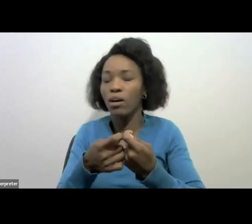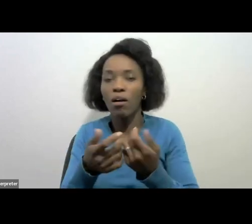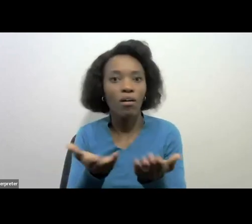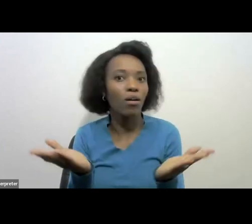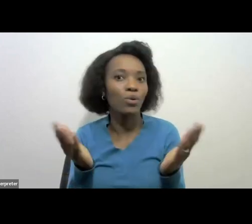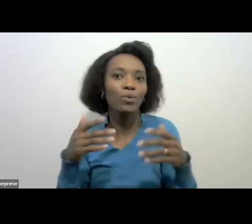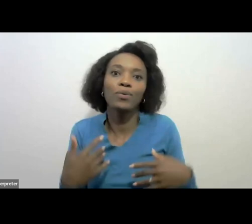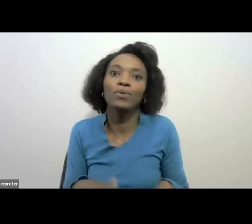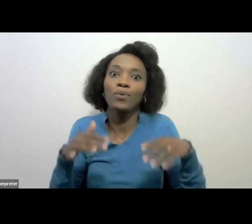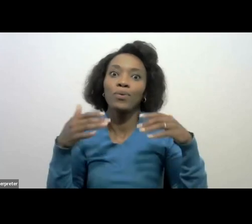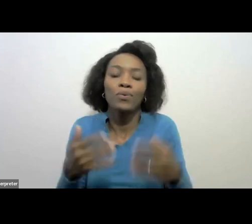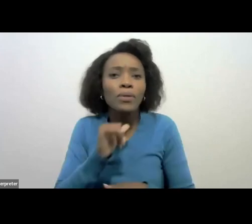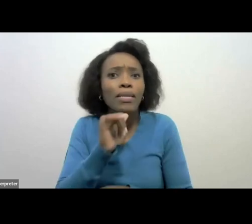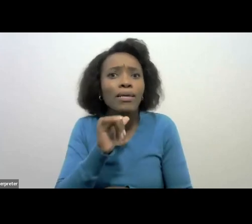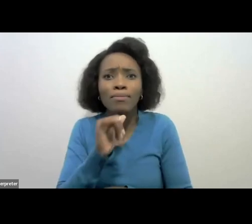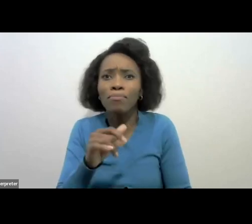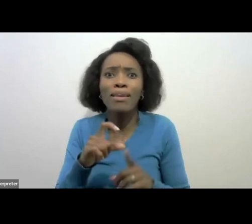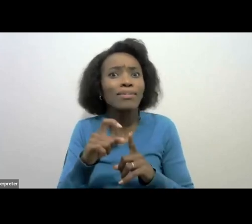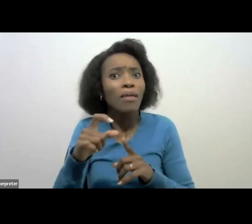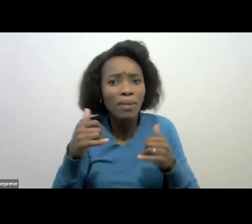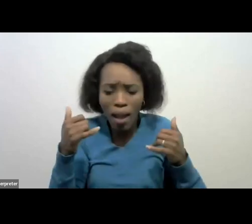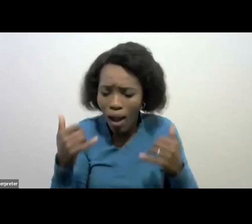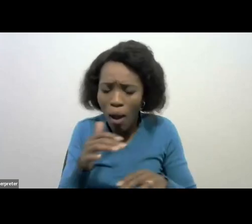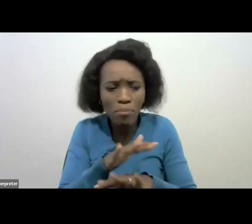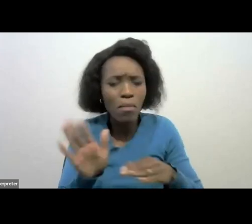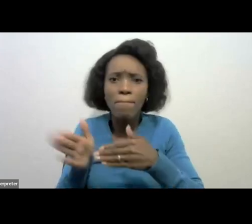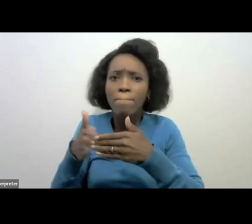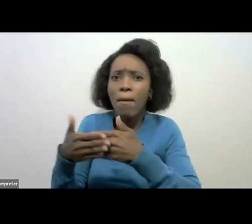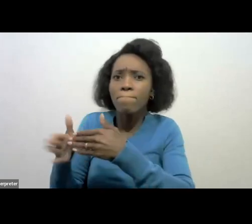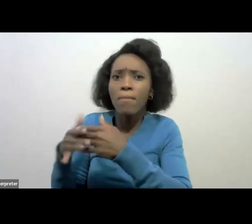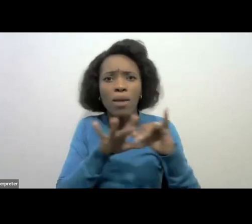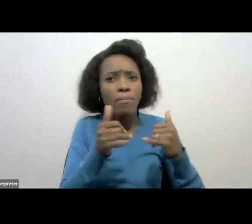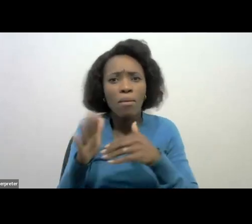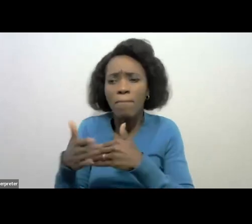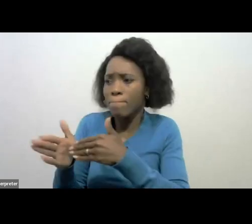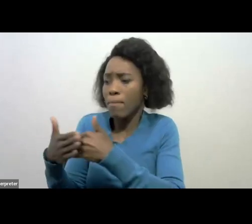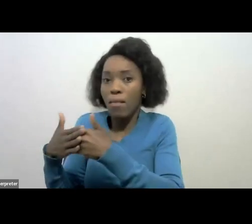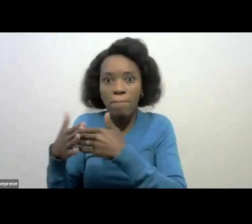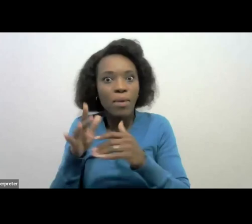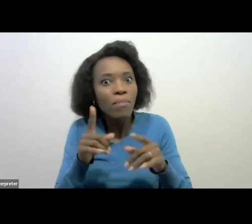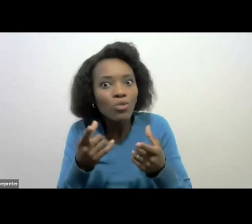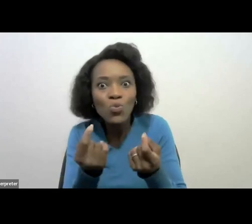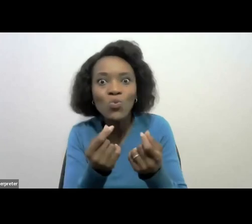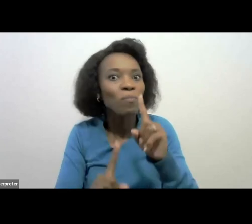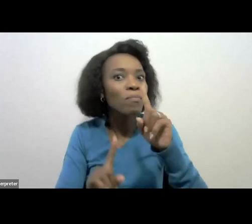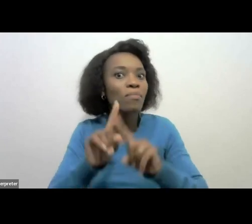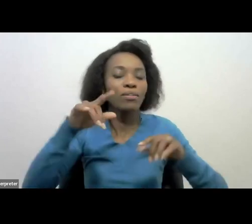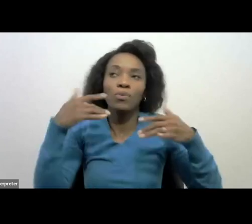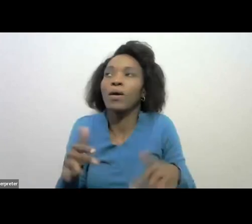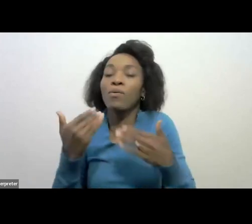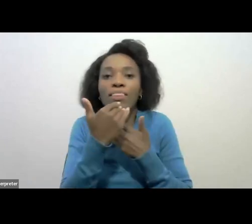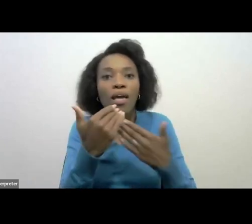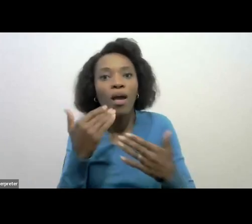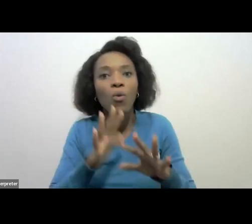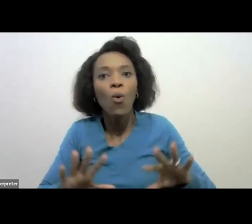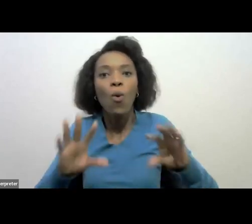even in December, as people close, you set your steadfast on this, you want to do it, and you did it. Thank you to everybody who was